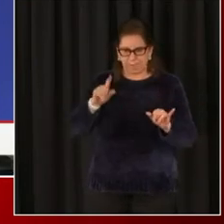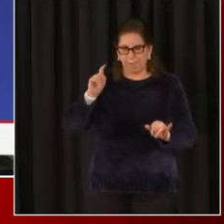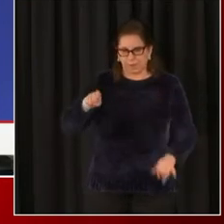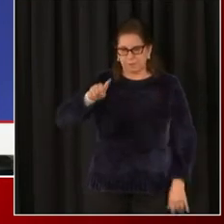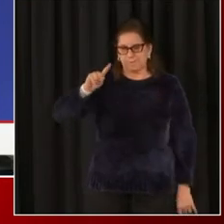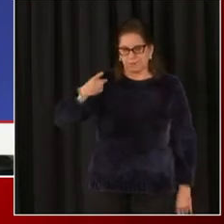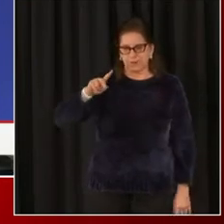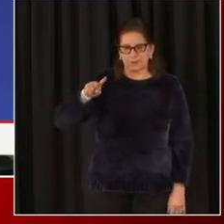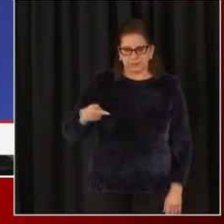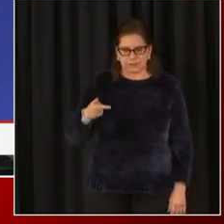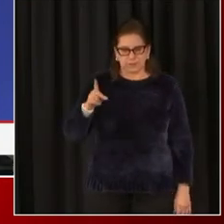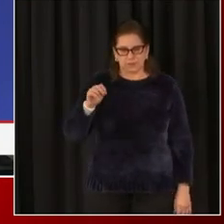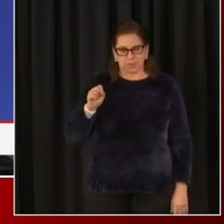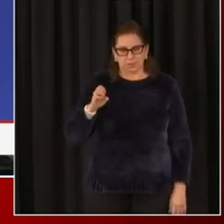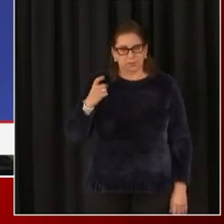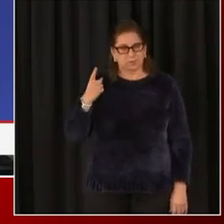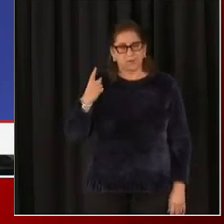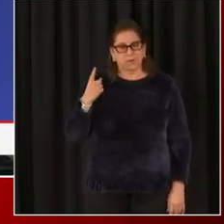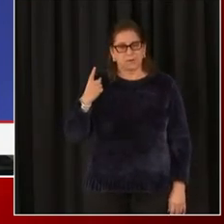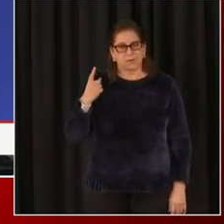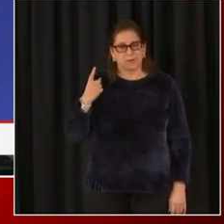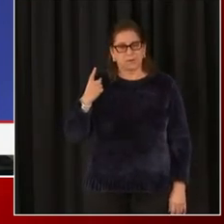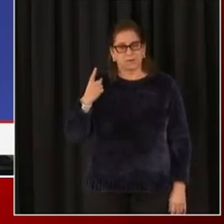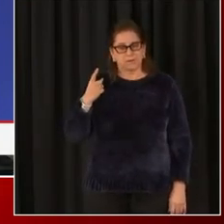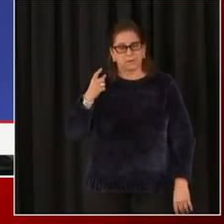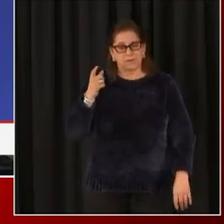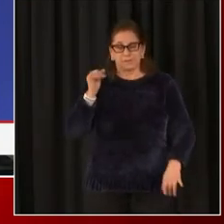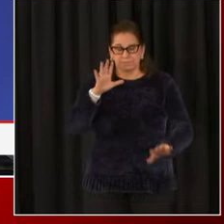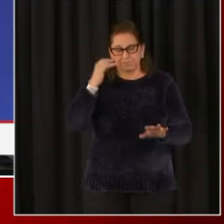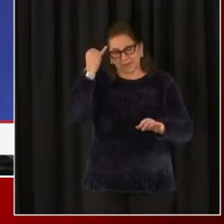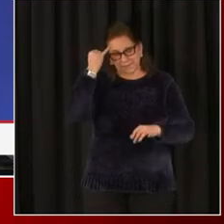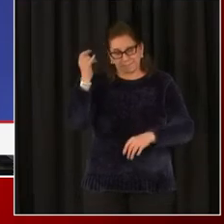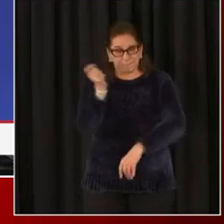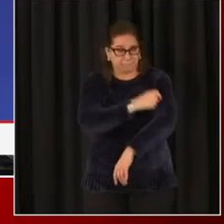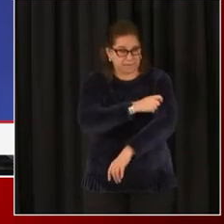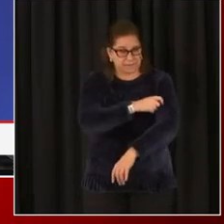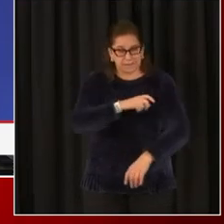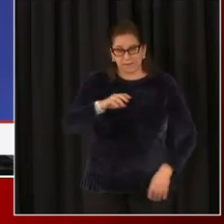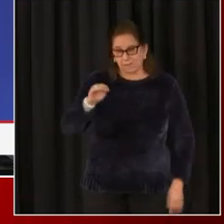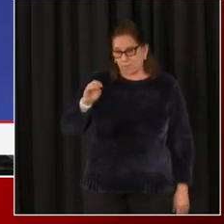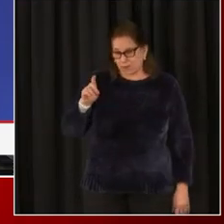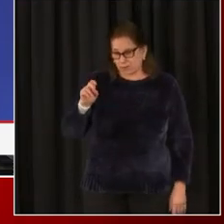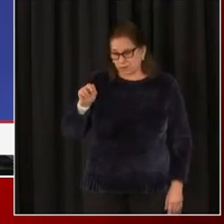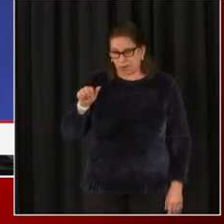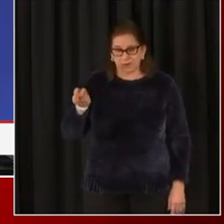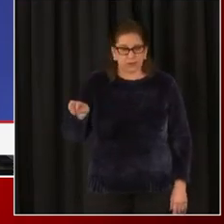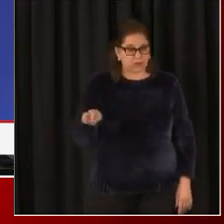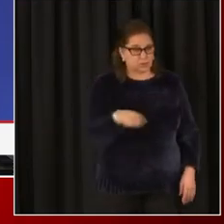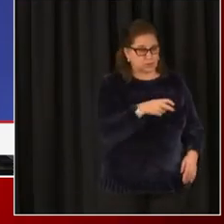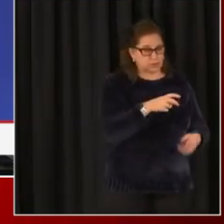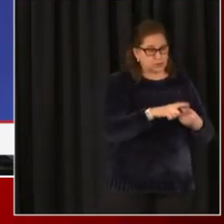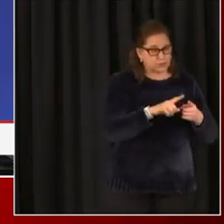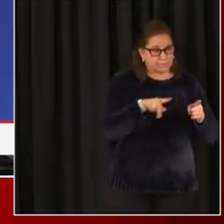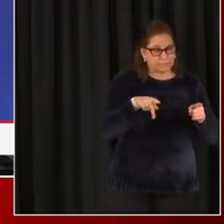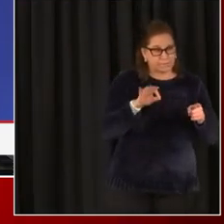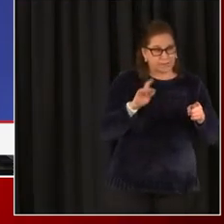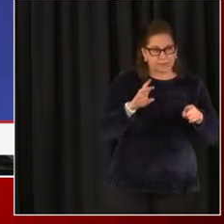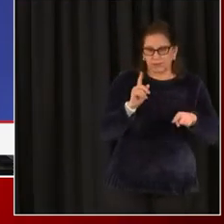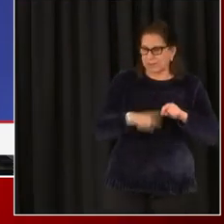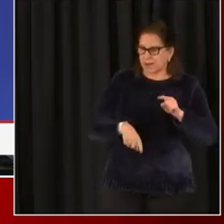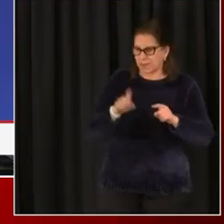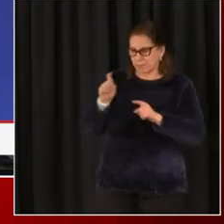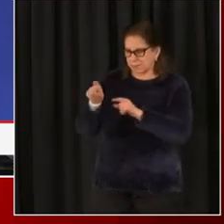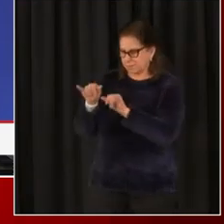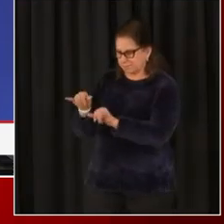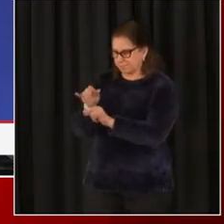first, first dose for second dose. There is no data available on the interchange, the ability to interchange the different types